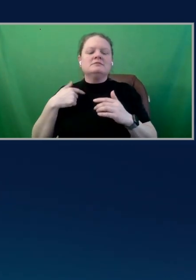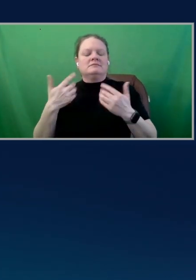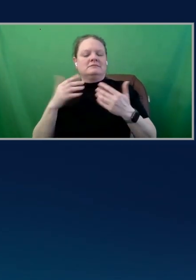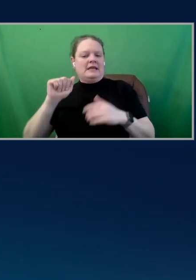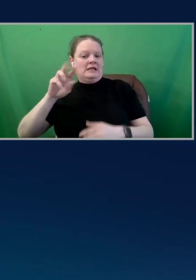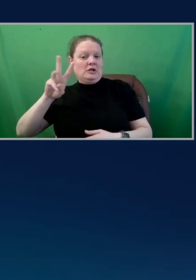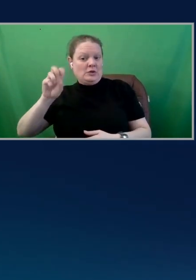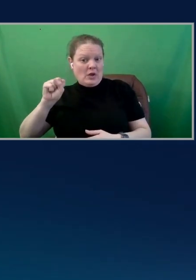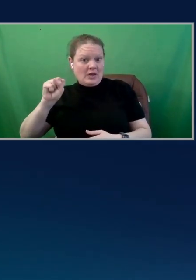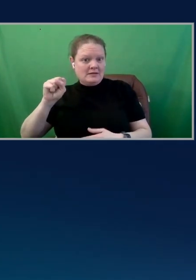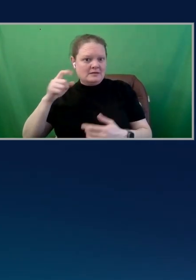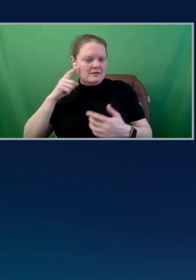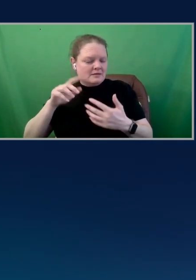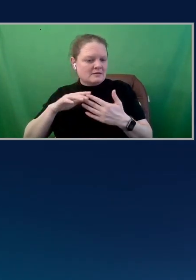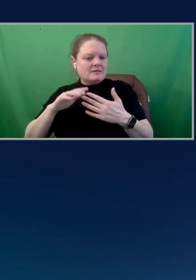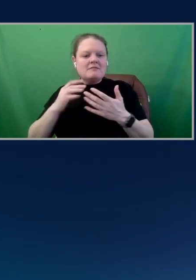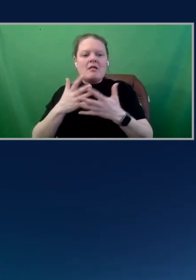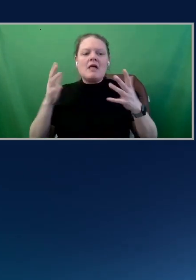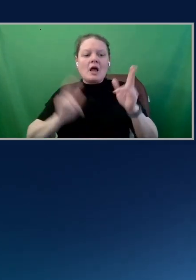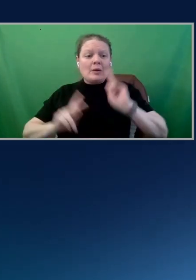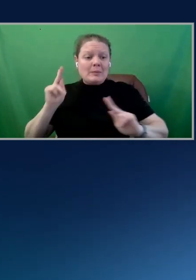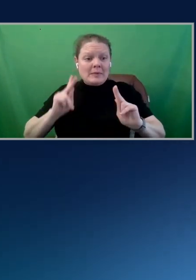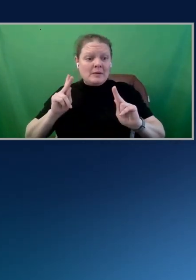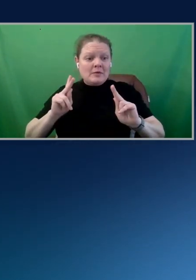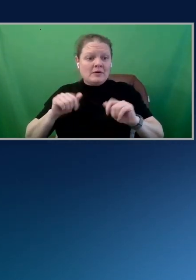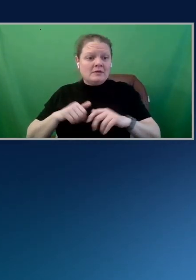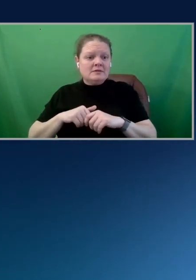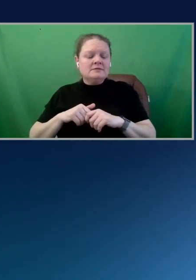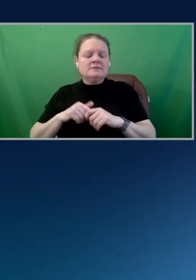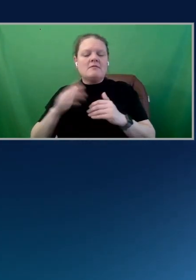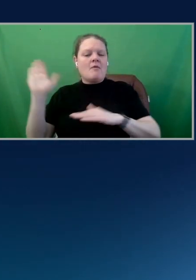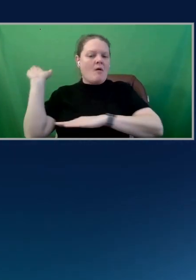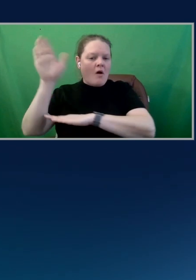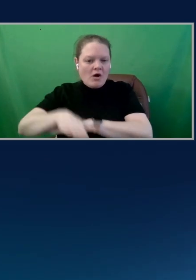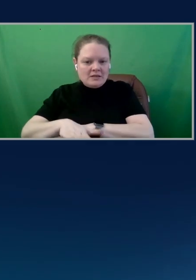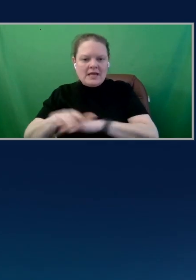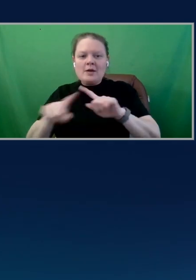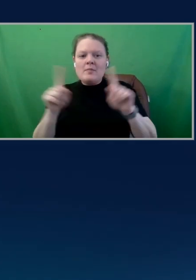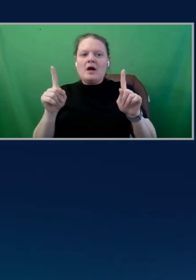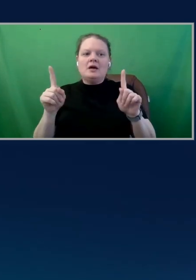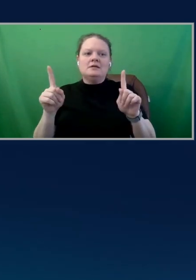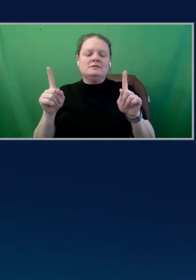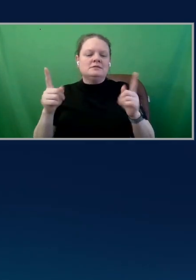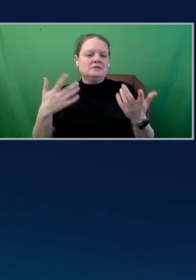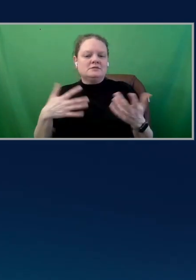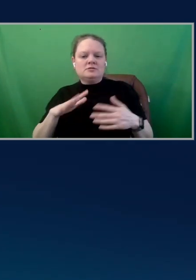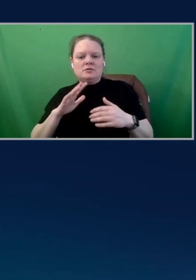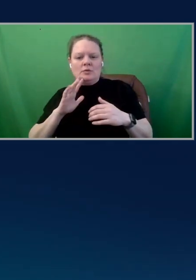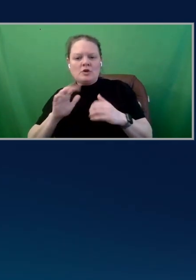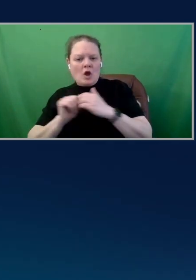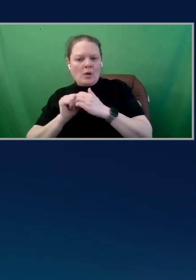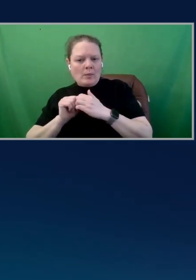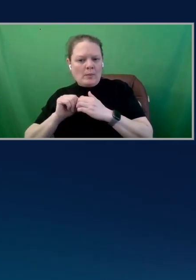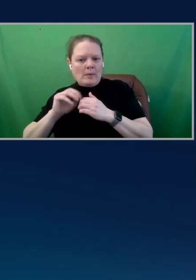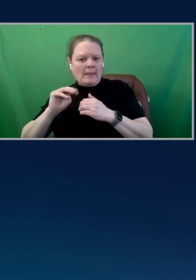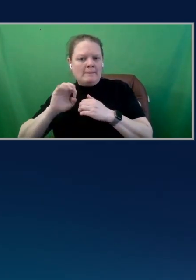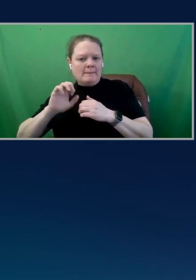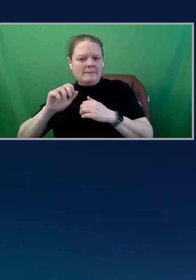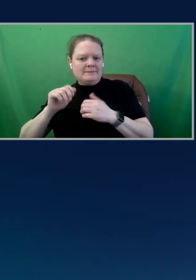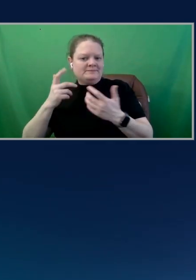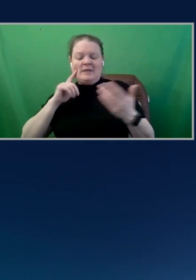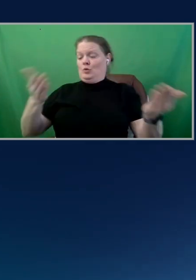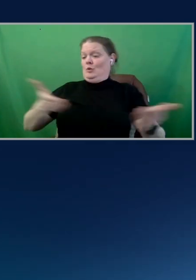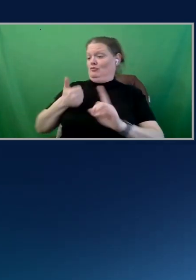a lot of people all day, but we're going to talk with Nikhil now. You want to introduce yourself for the audience, please?